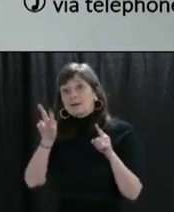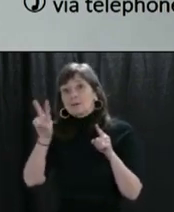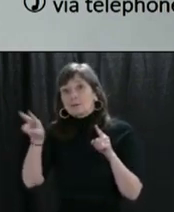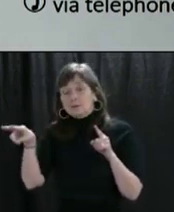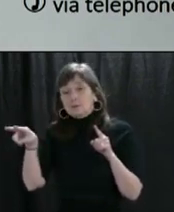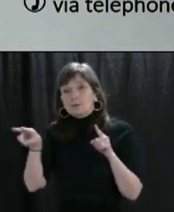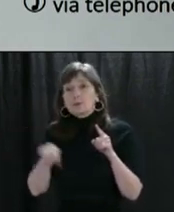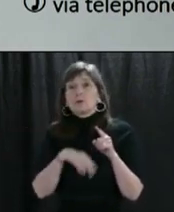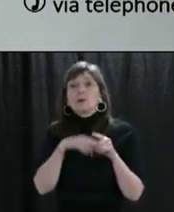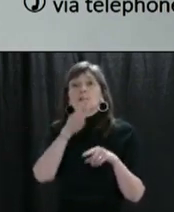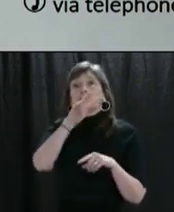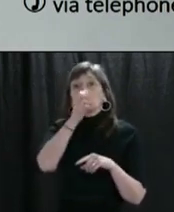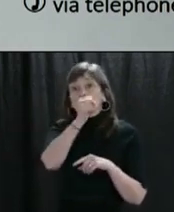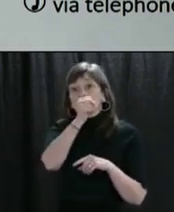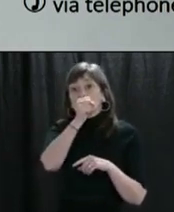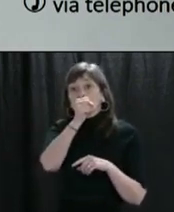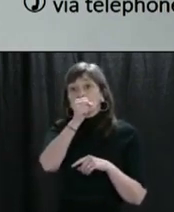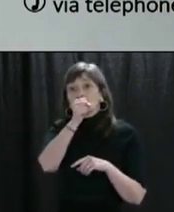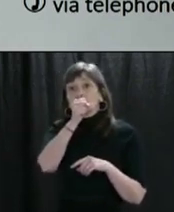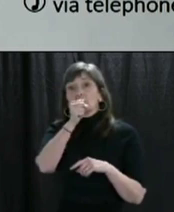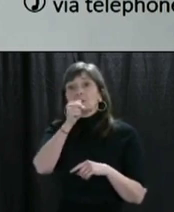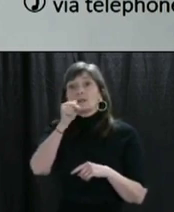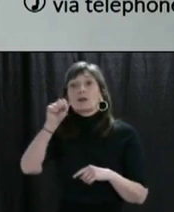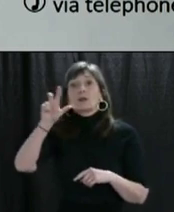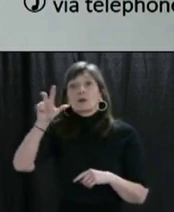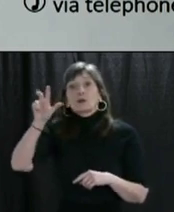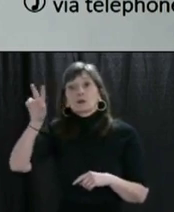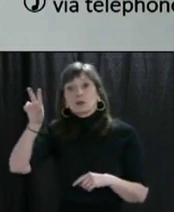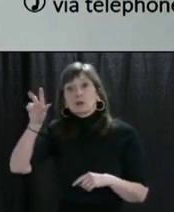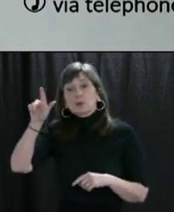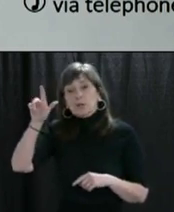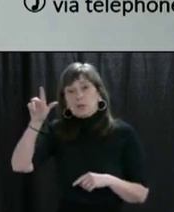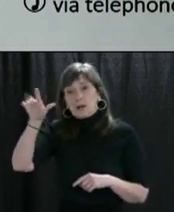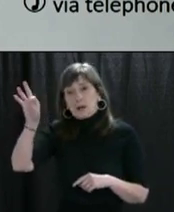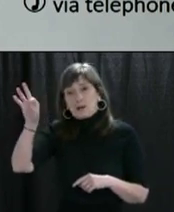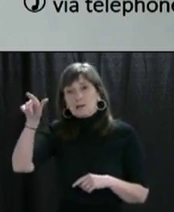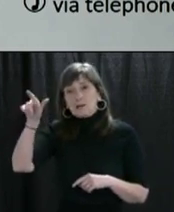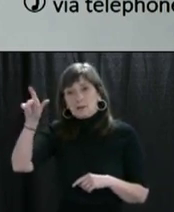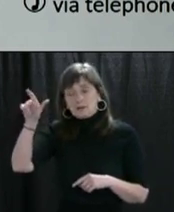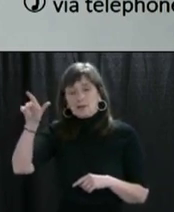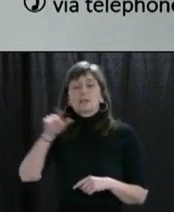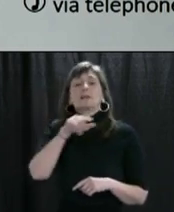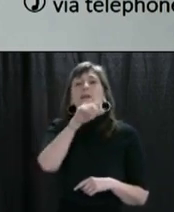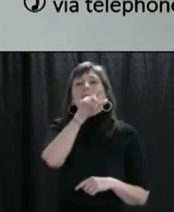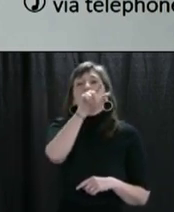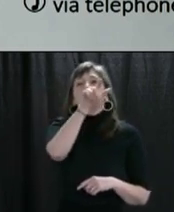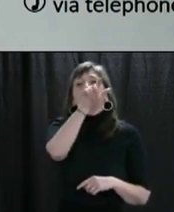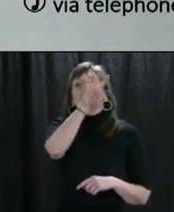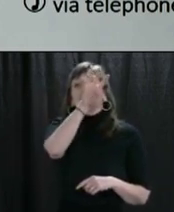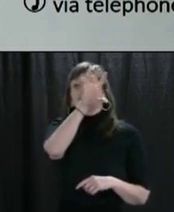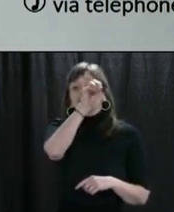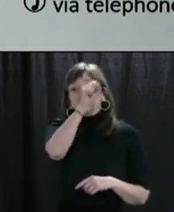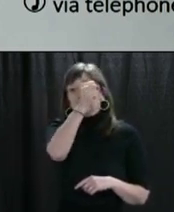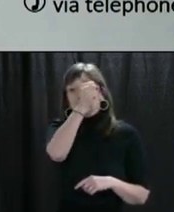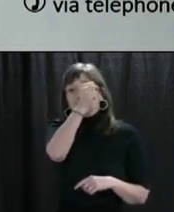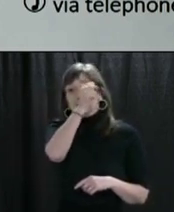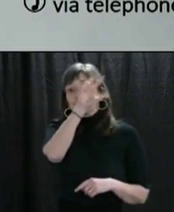23 between 40 and 49, 32 between 50 and 59, 29 who